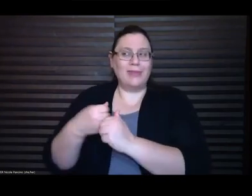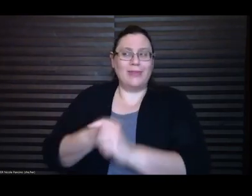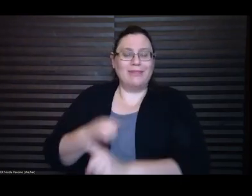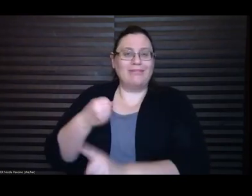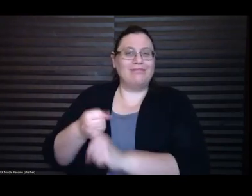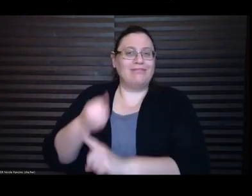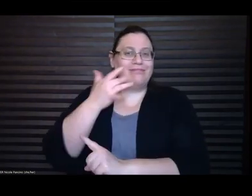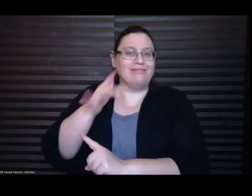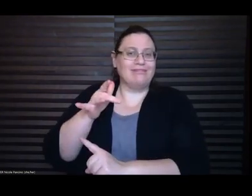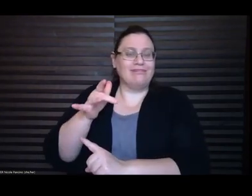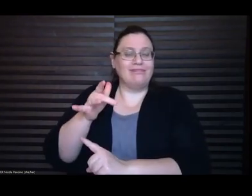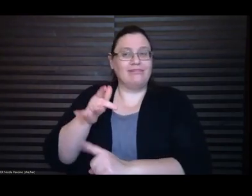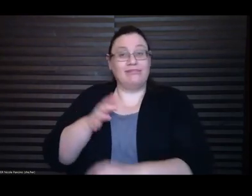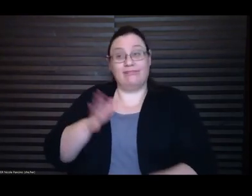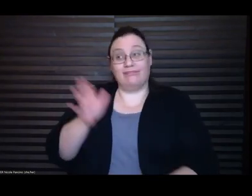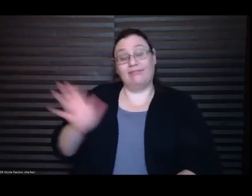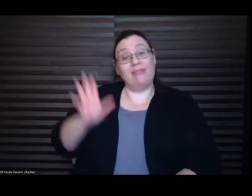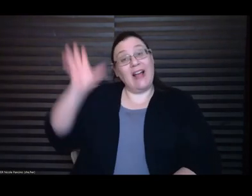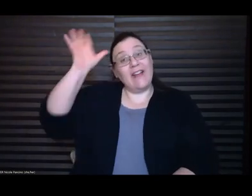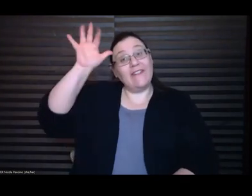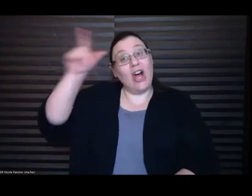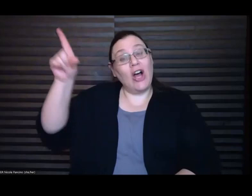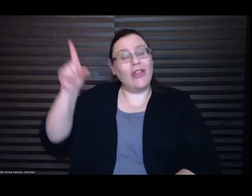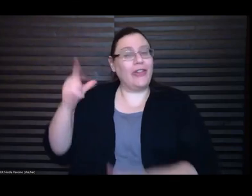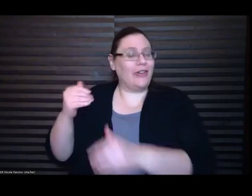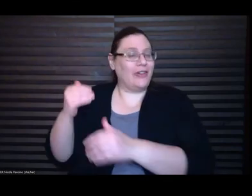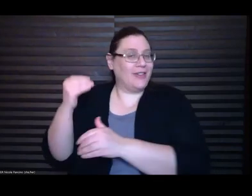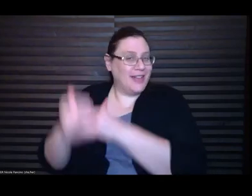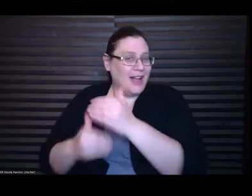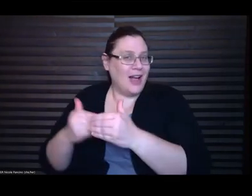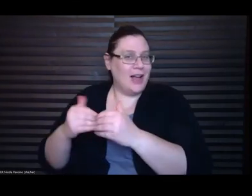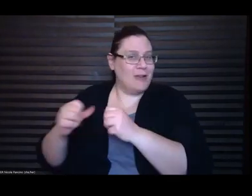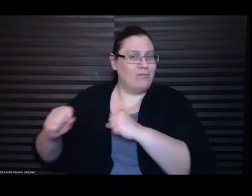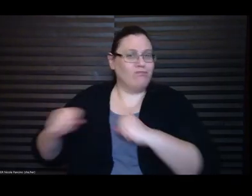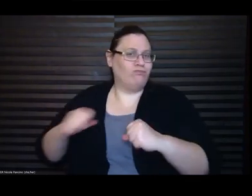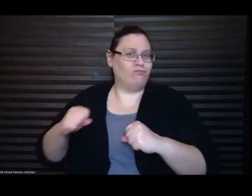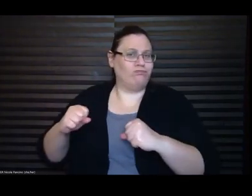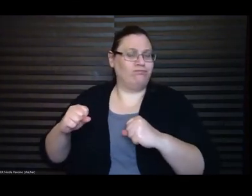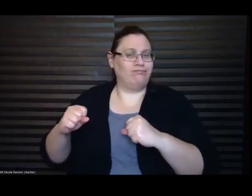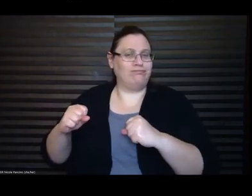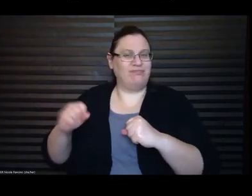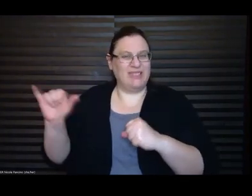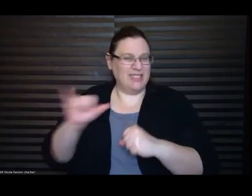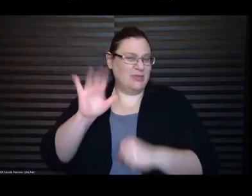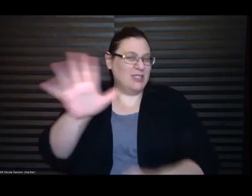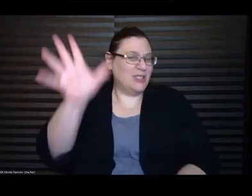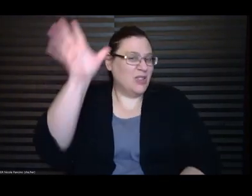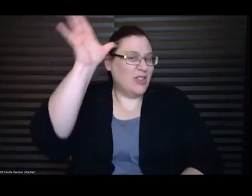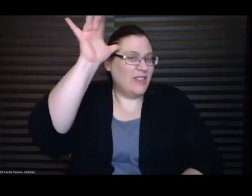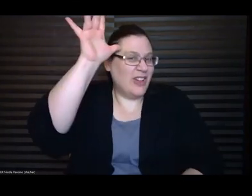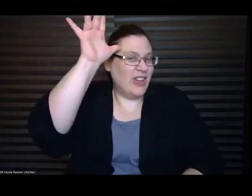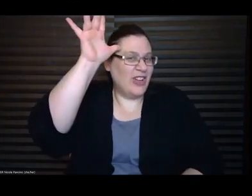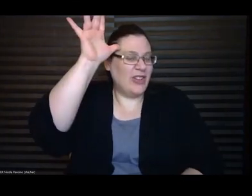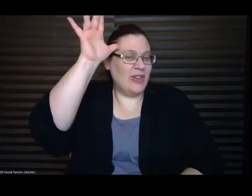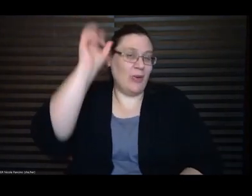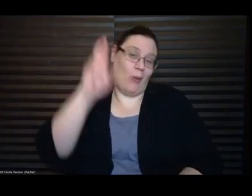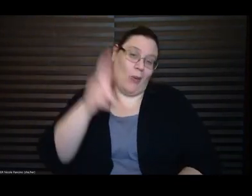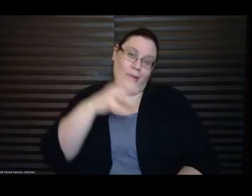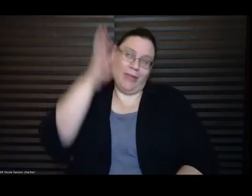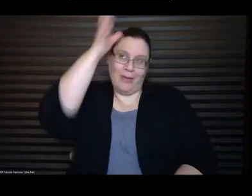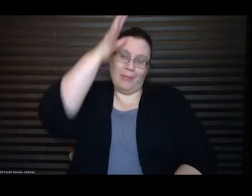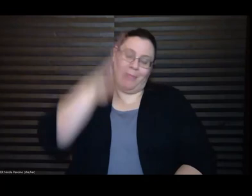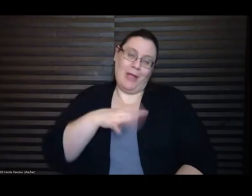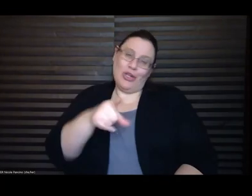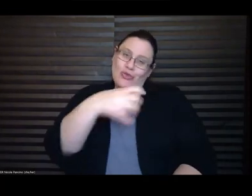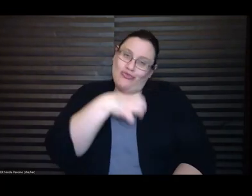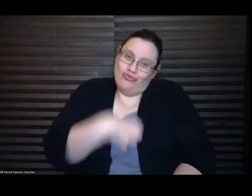booming, like your father, or the man you wish was your father. My son, as a small child,